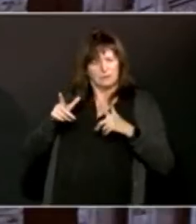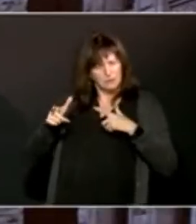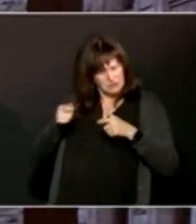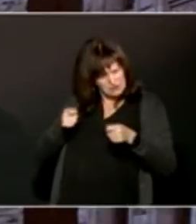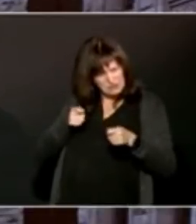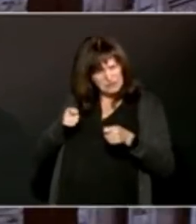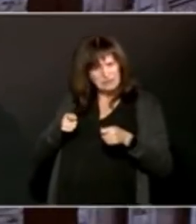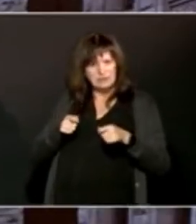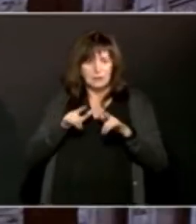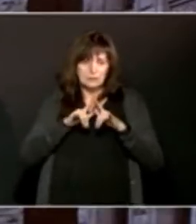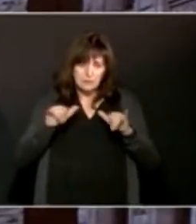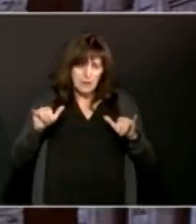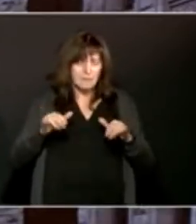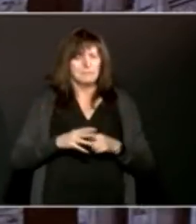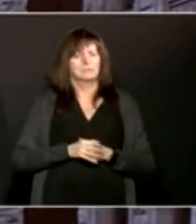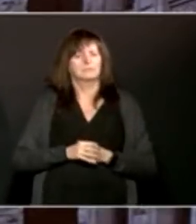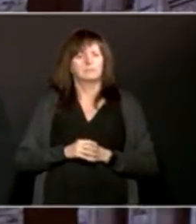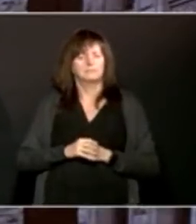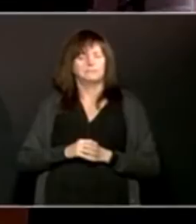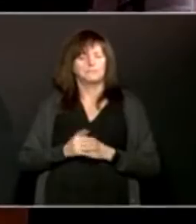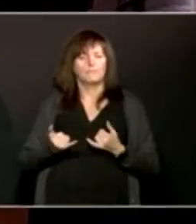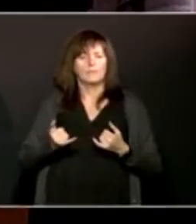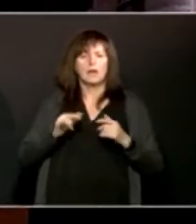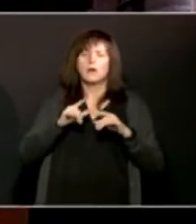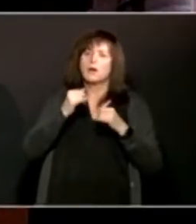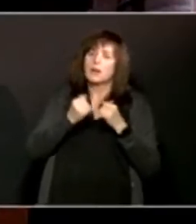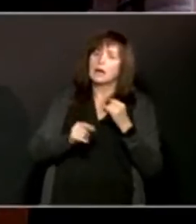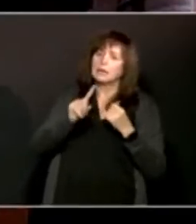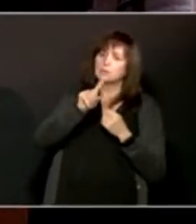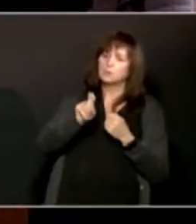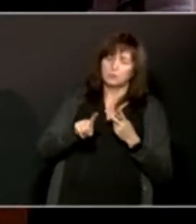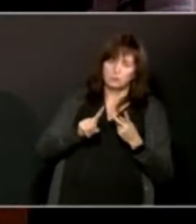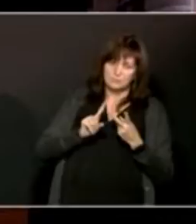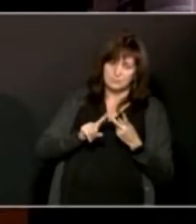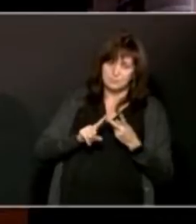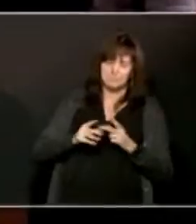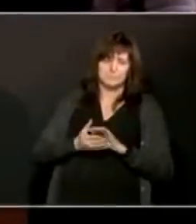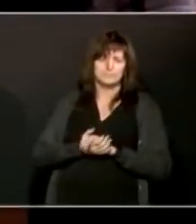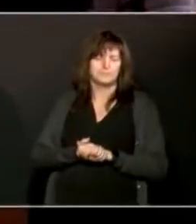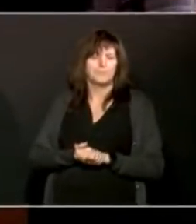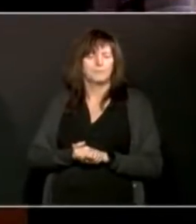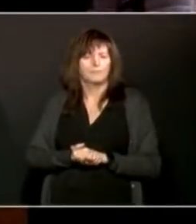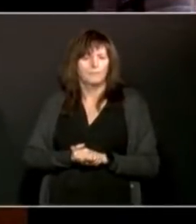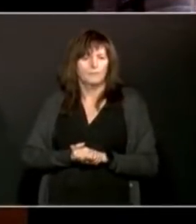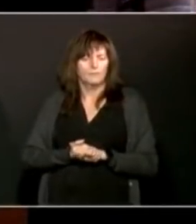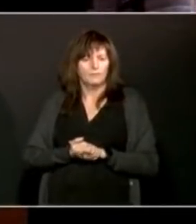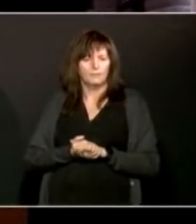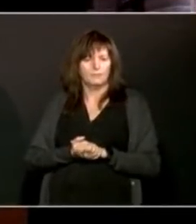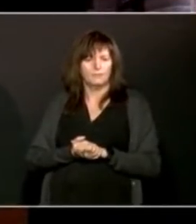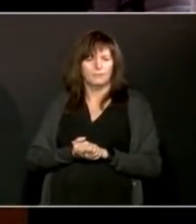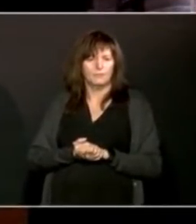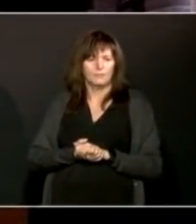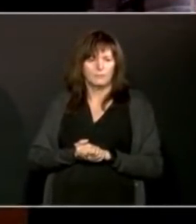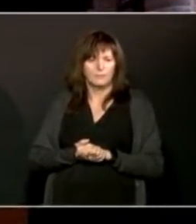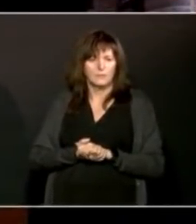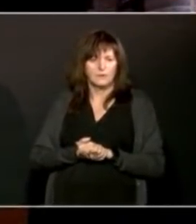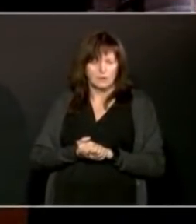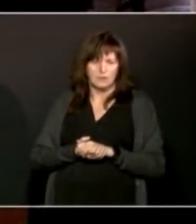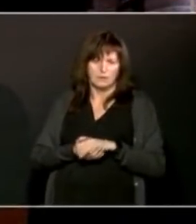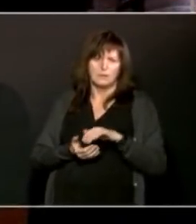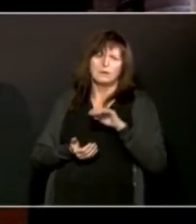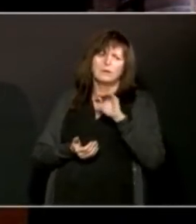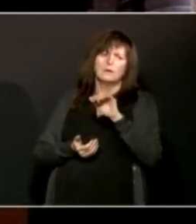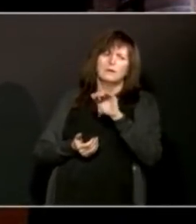and this is the last question. And on that note Dr. Williams if we are in a third wave